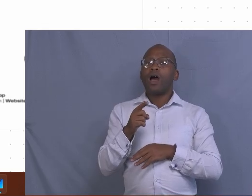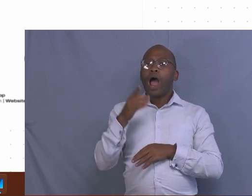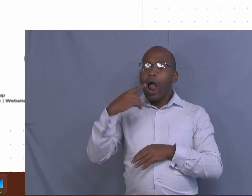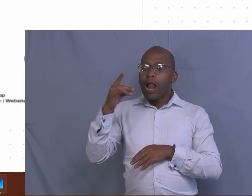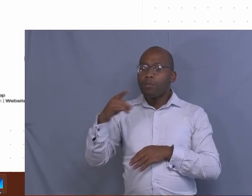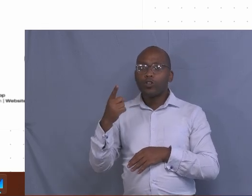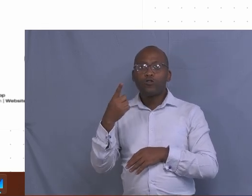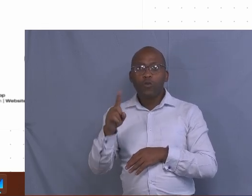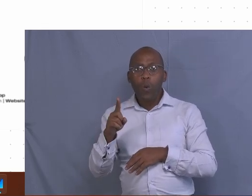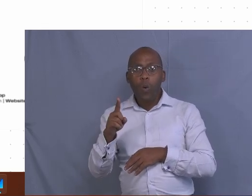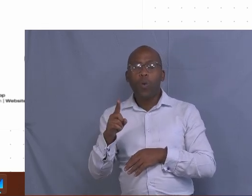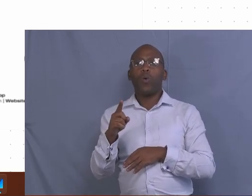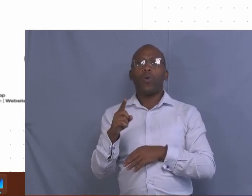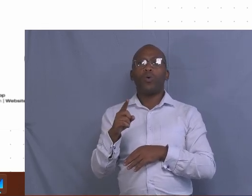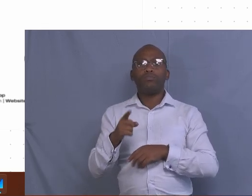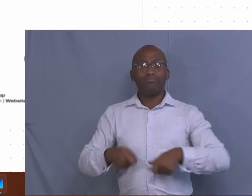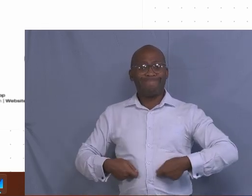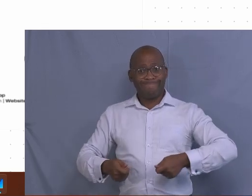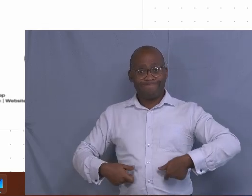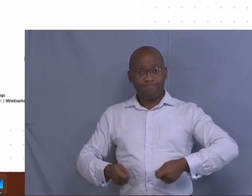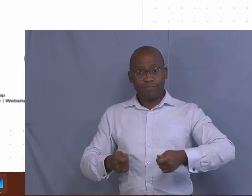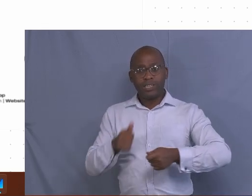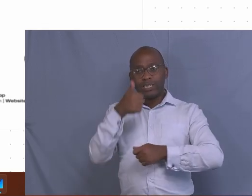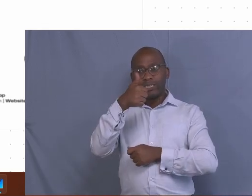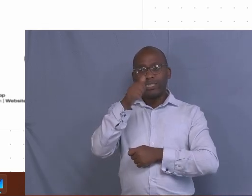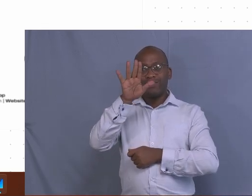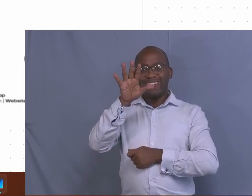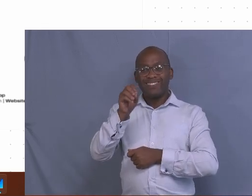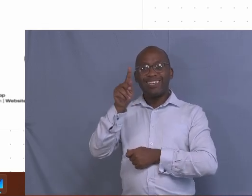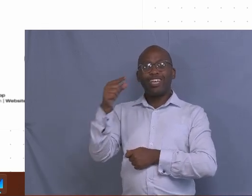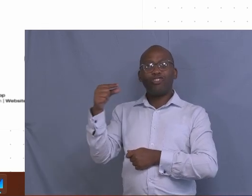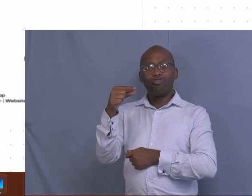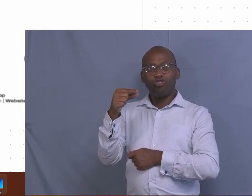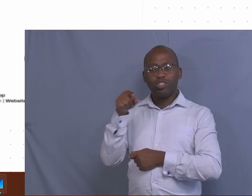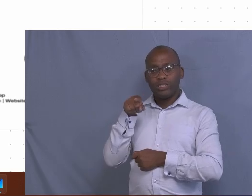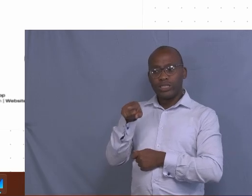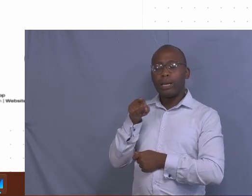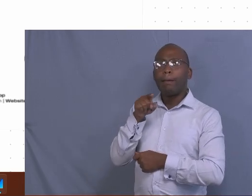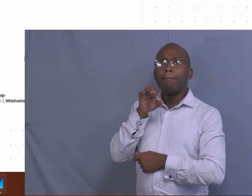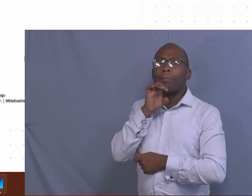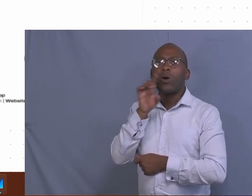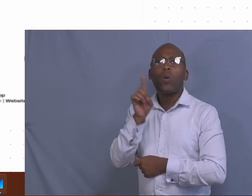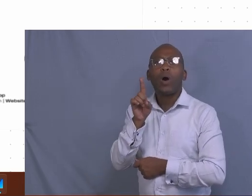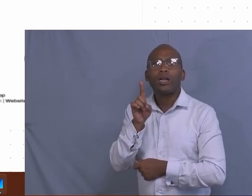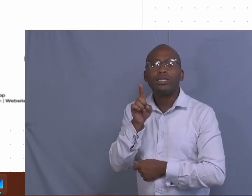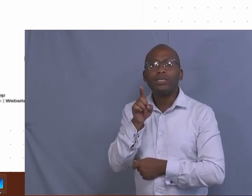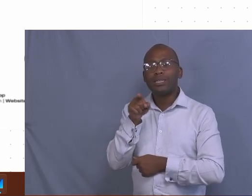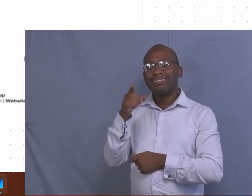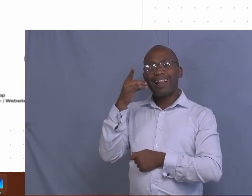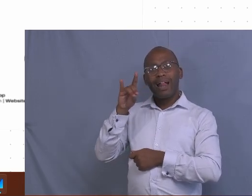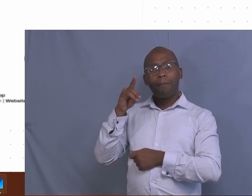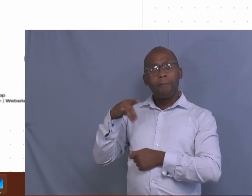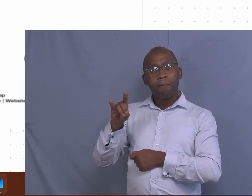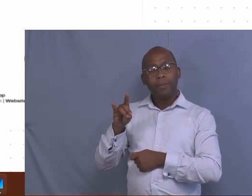of 650 kg. When I'm talking about lactating animals, these animals, they